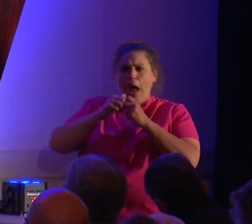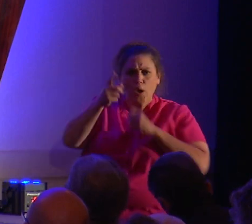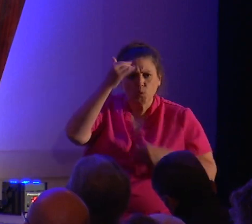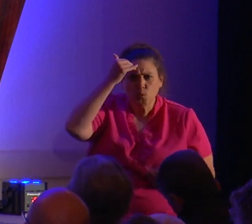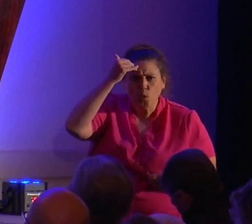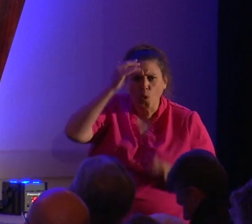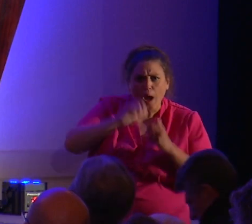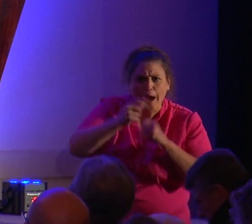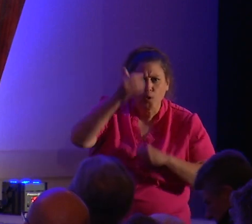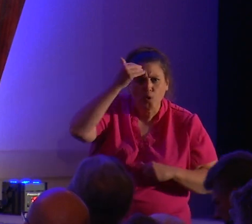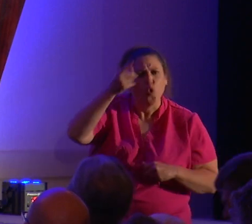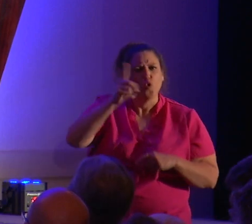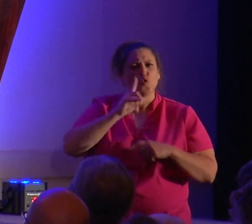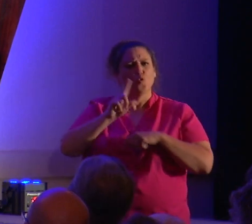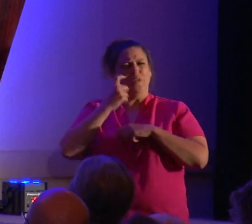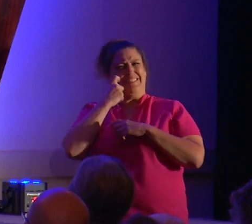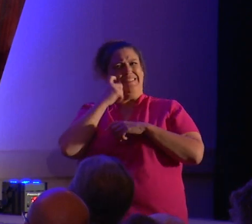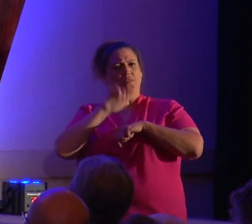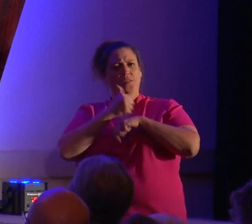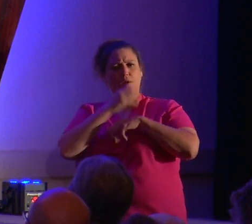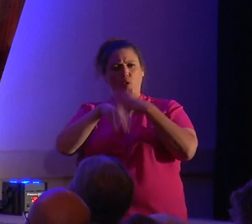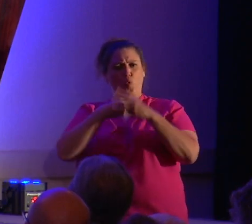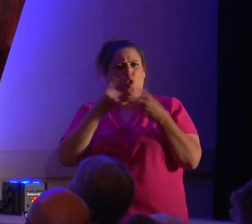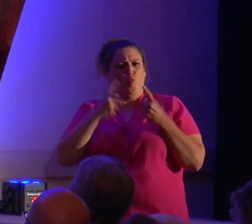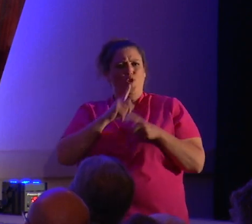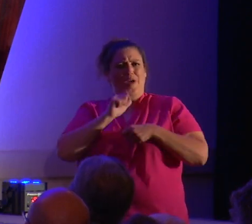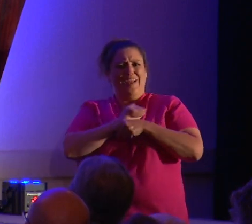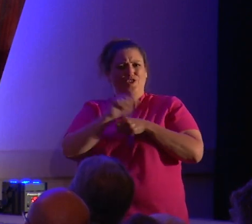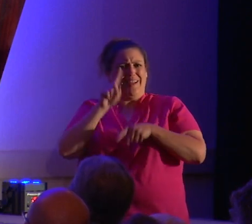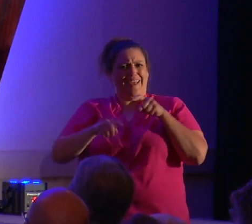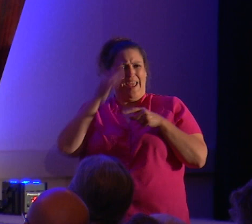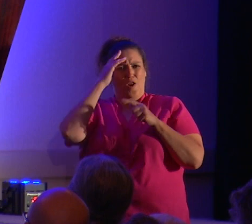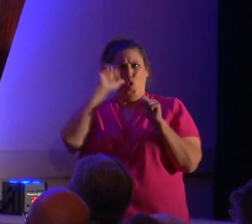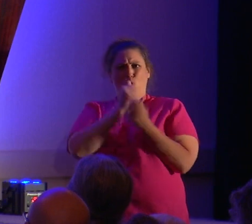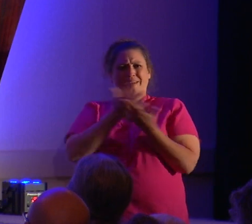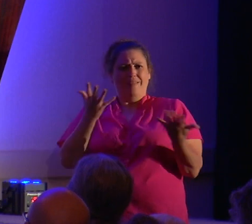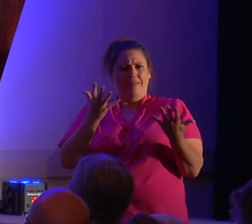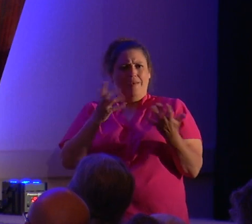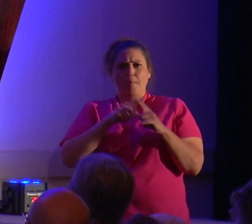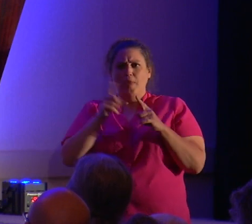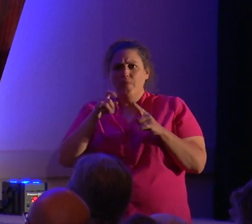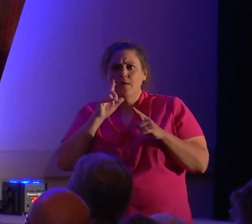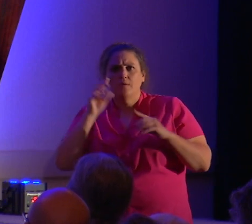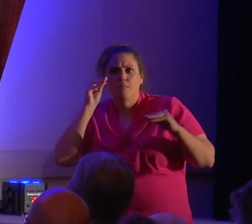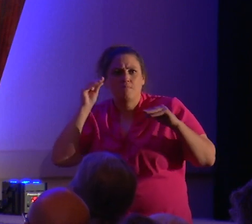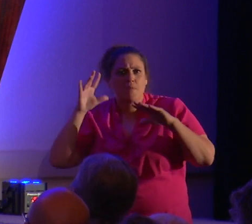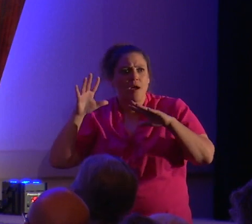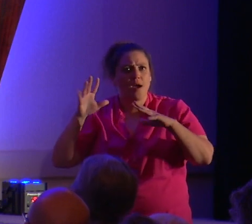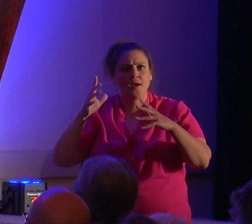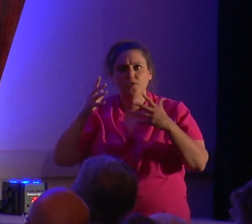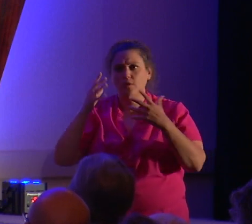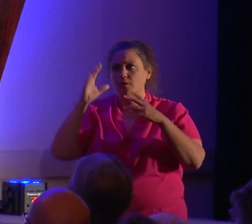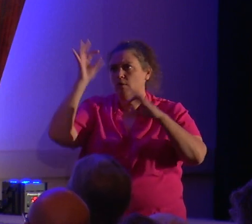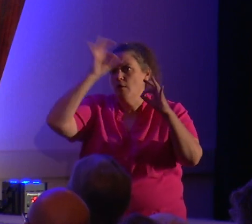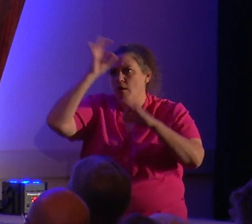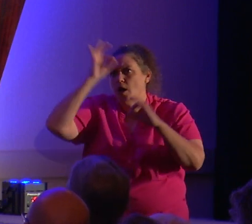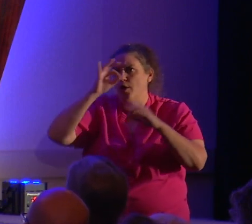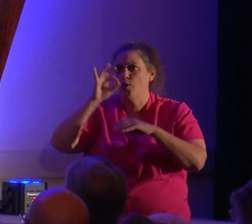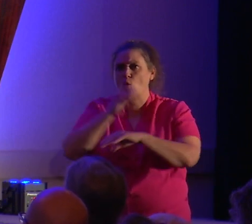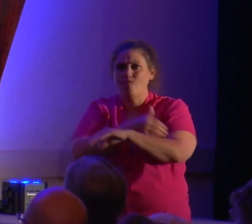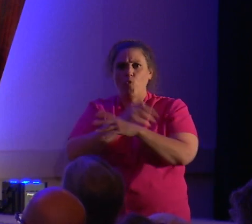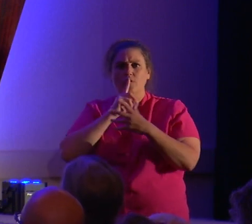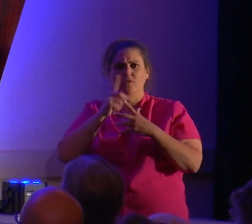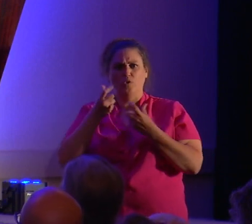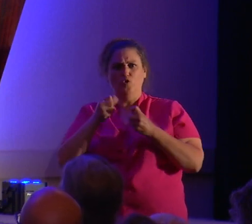just created a world where you can't know anything about anything, and all kinds of mystical forces are out there maybe trying to trick us into